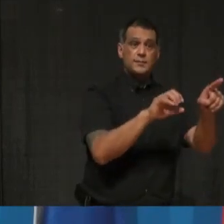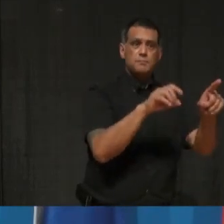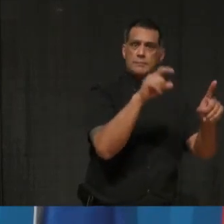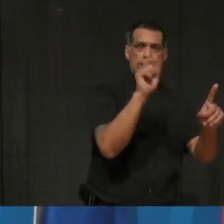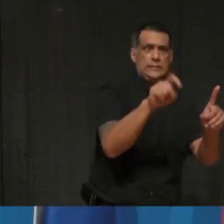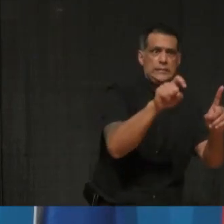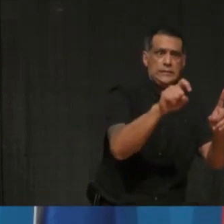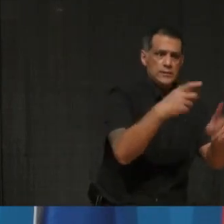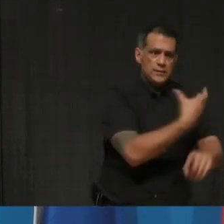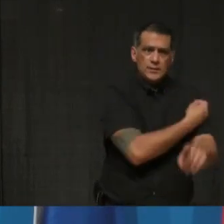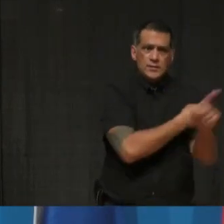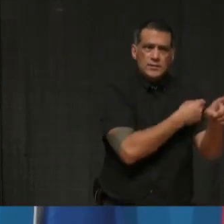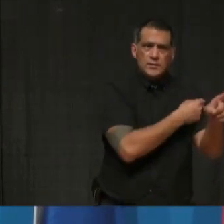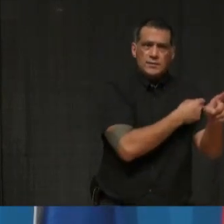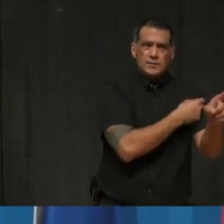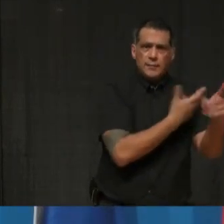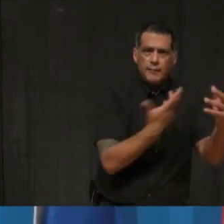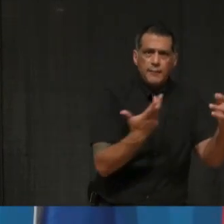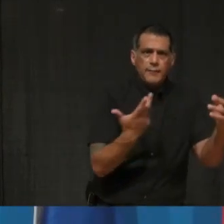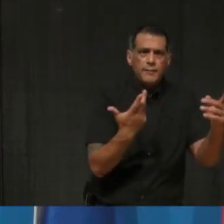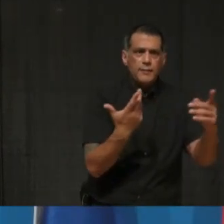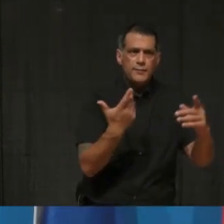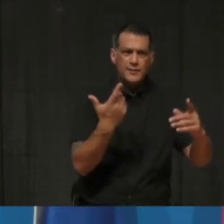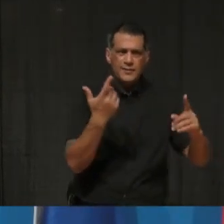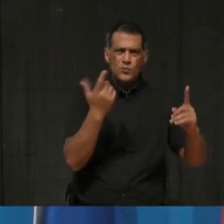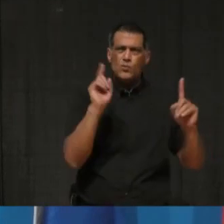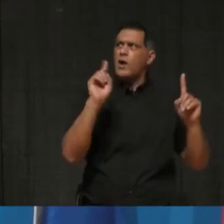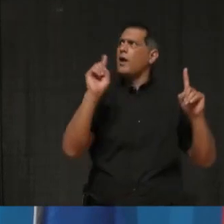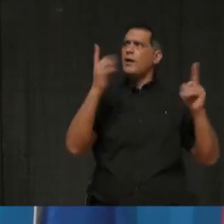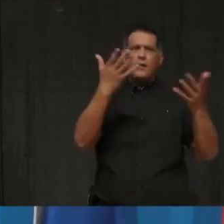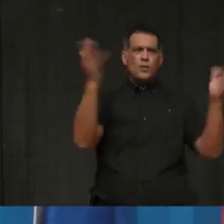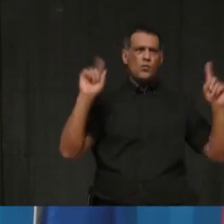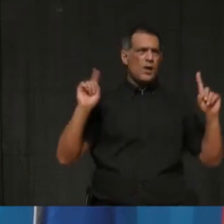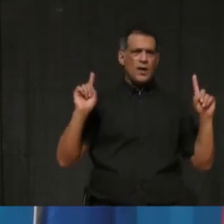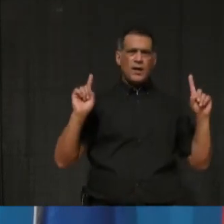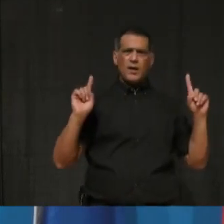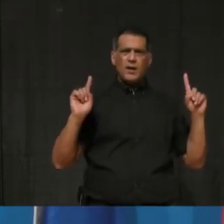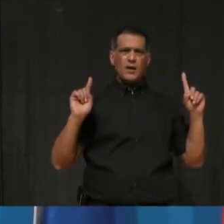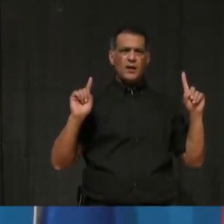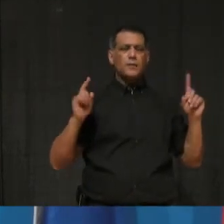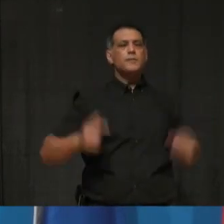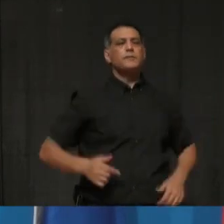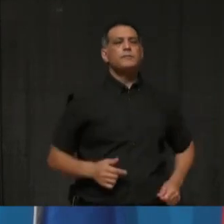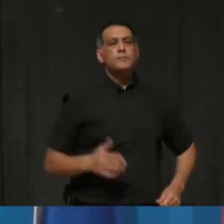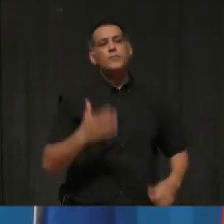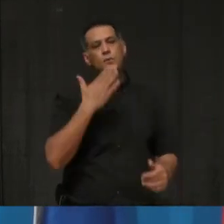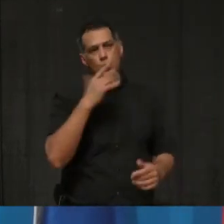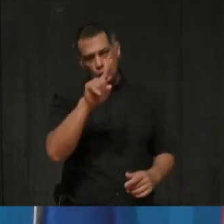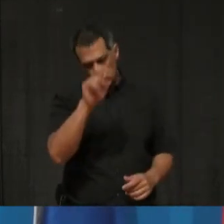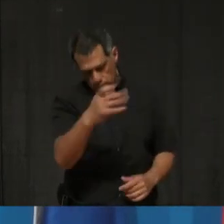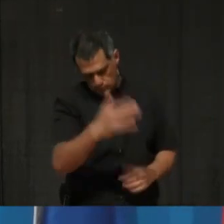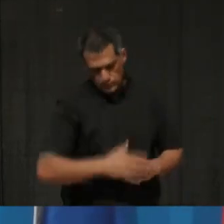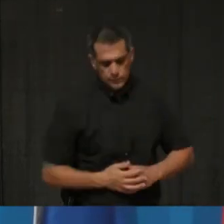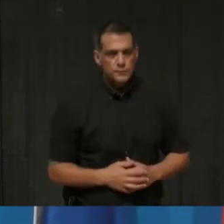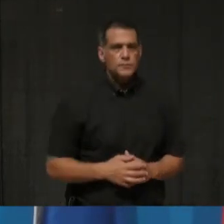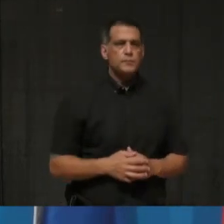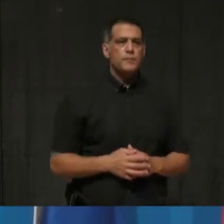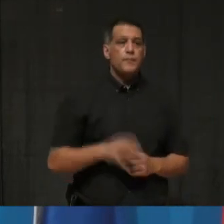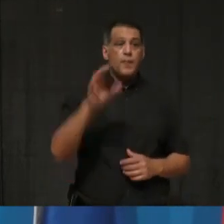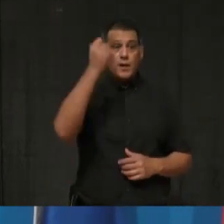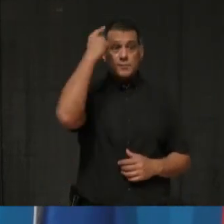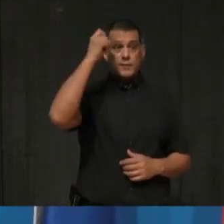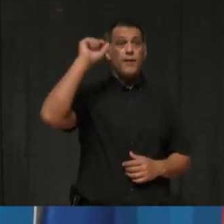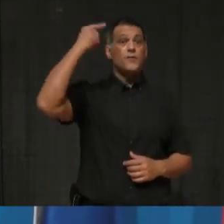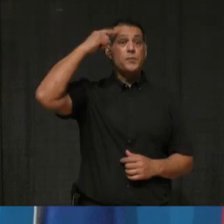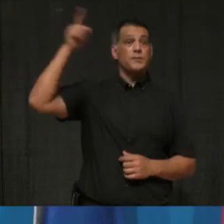cool, uh, storage? Yeah. So thanks for the question, Khaled. Uh, certainly from what we understand from our federal partners who are